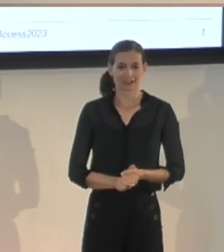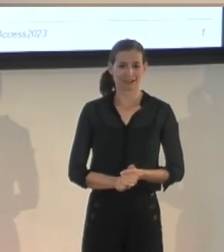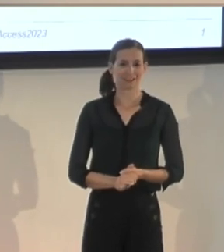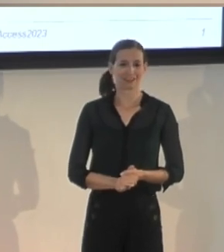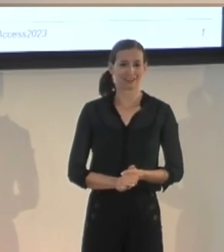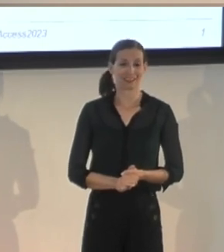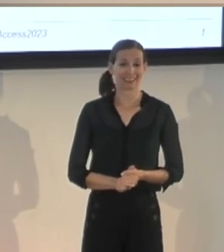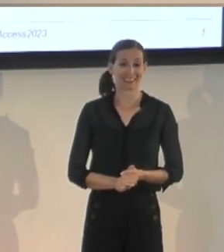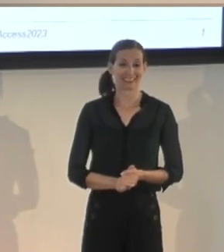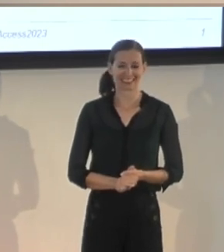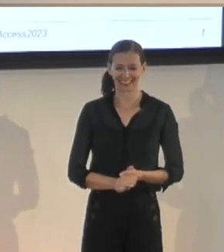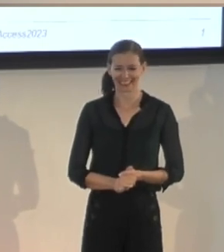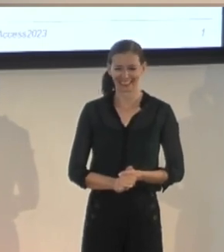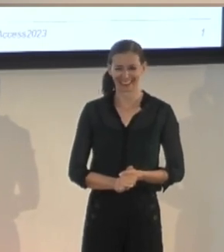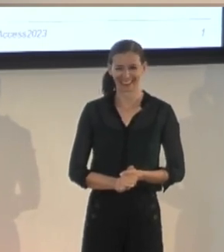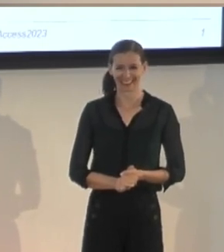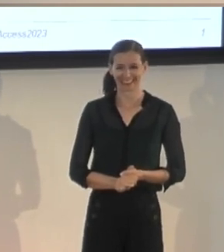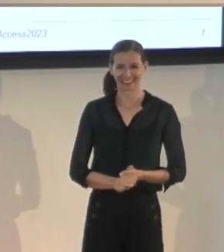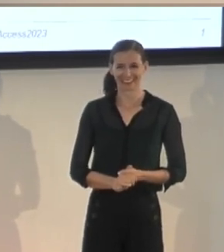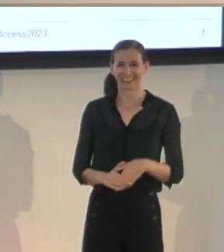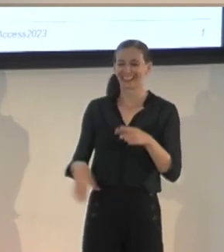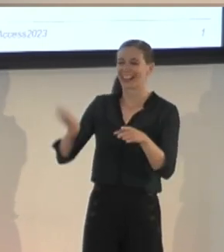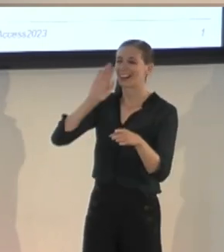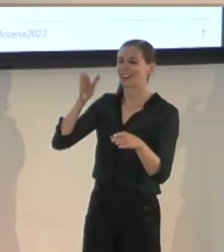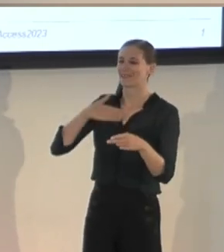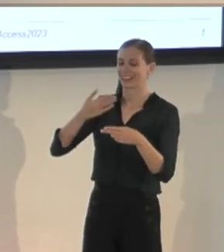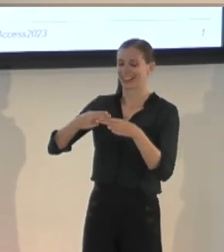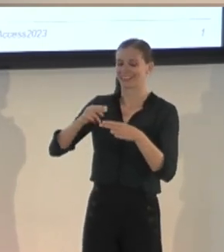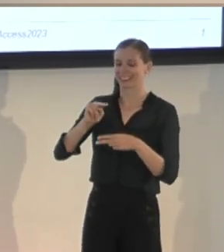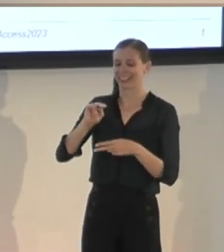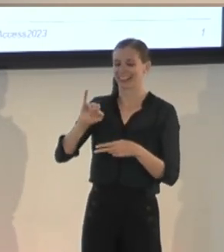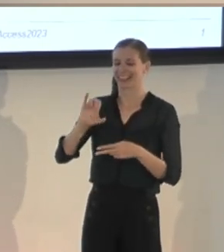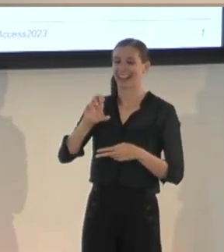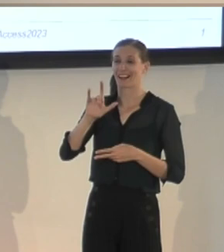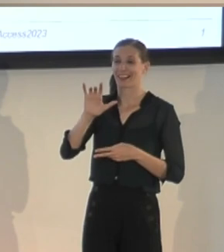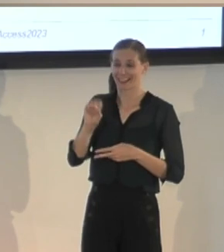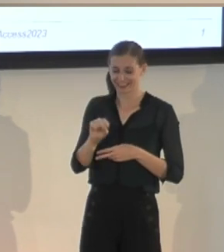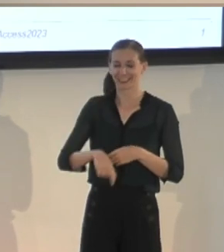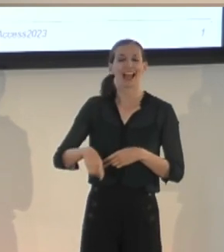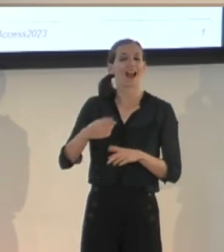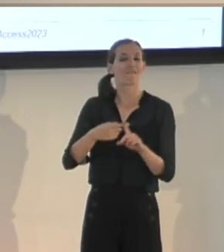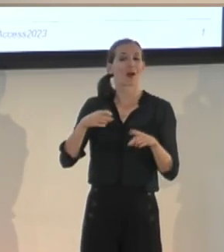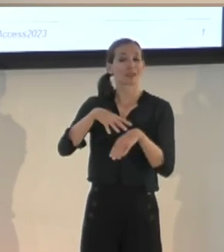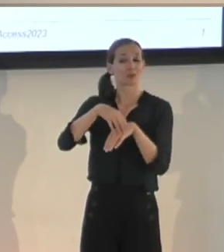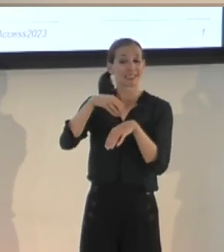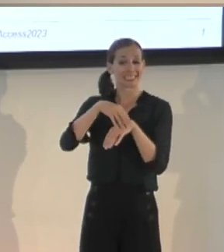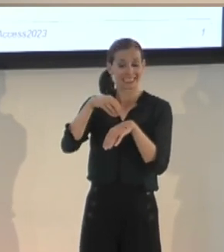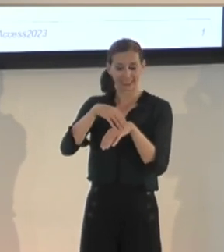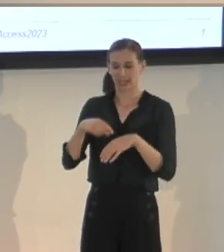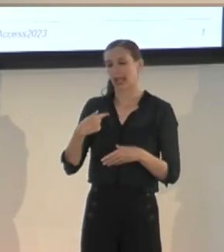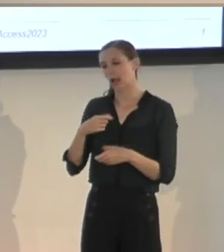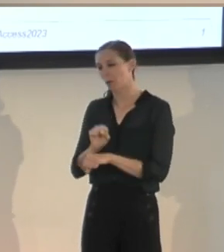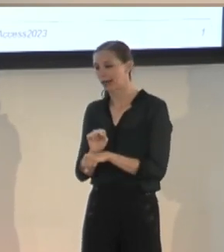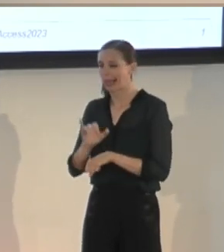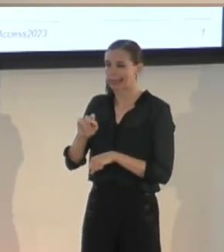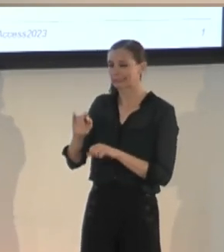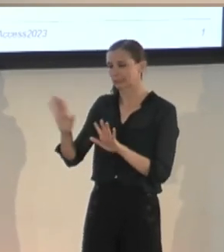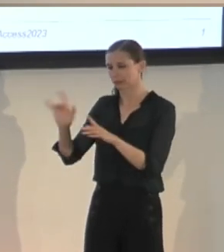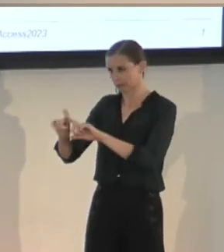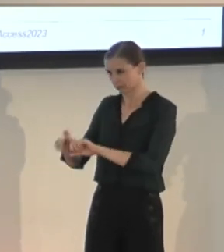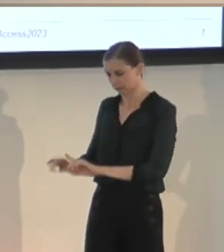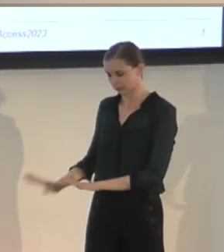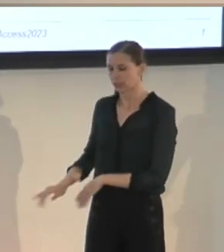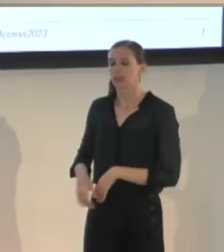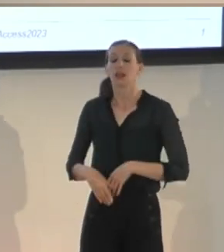Yeah, hello, my name is Nicholas Wern. I'm coming here from Sweden and I specialize in digital twins and IoT and all these kind of things. For me,